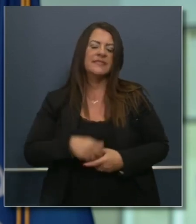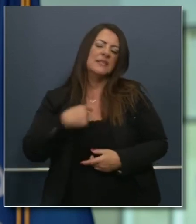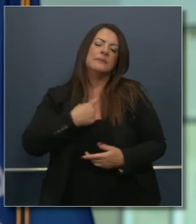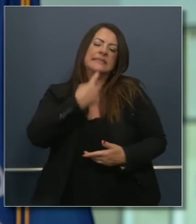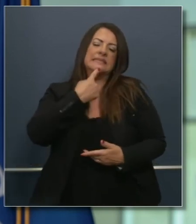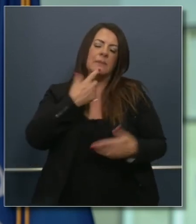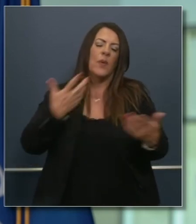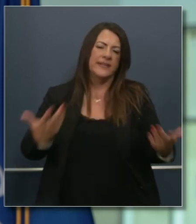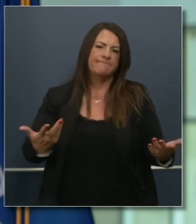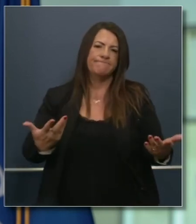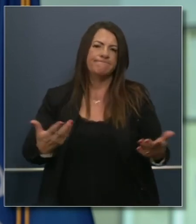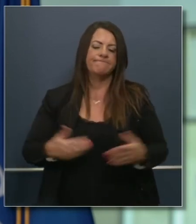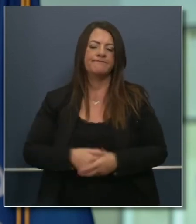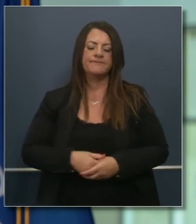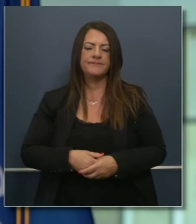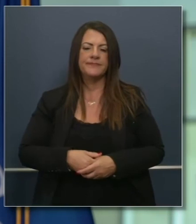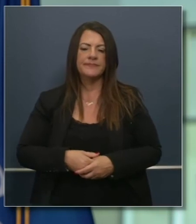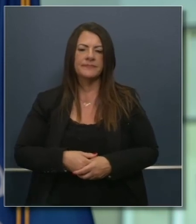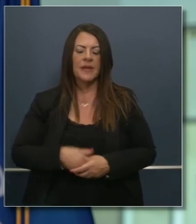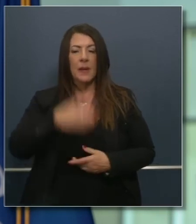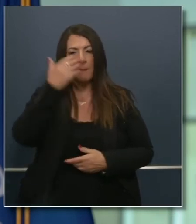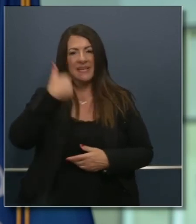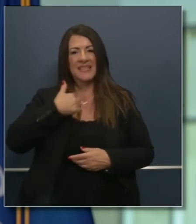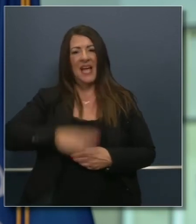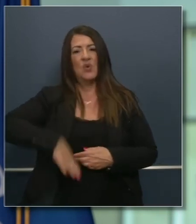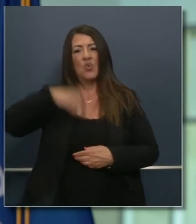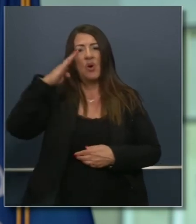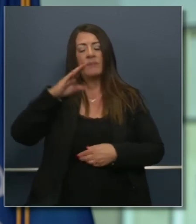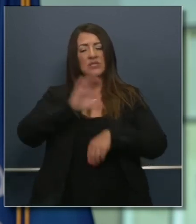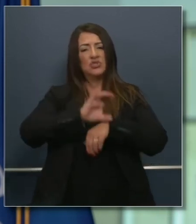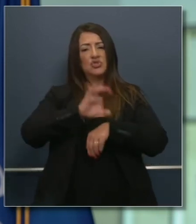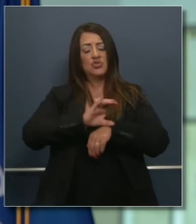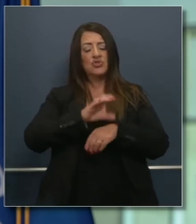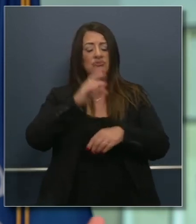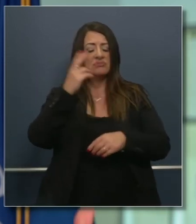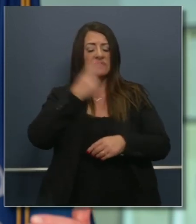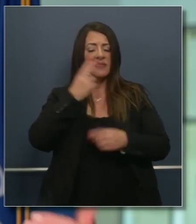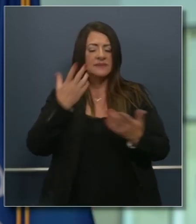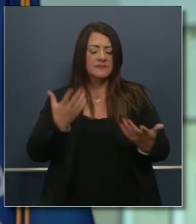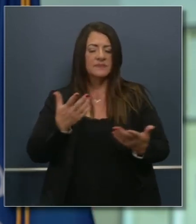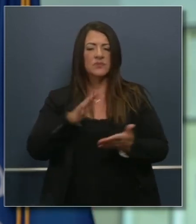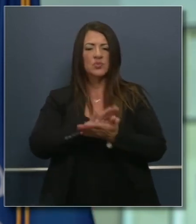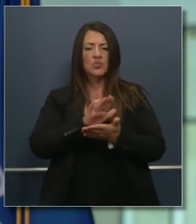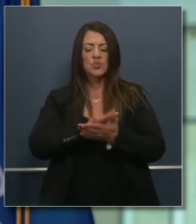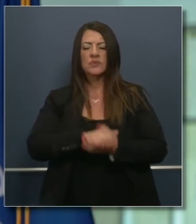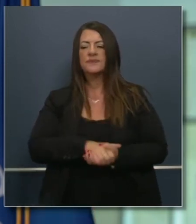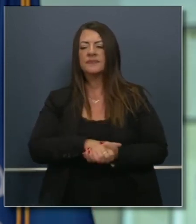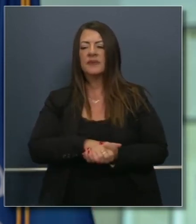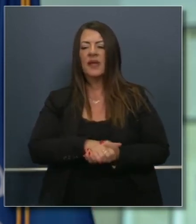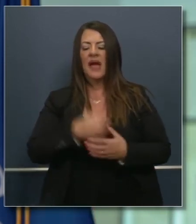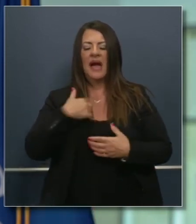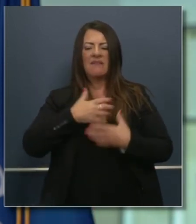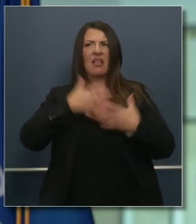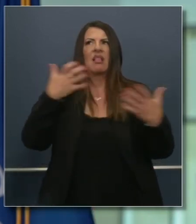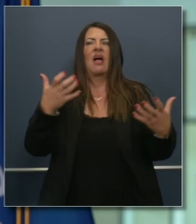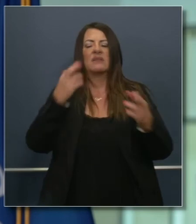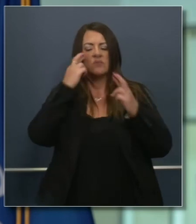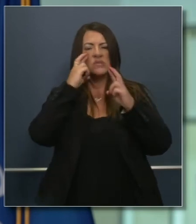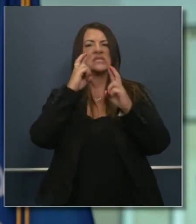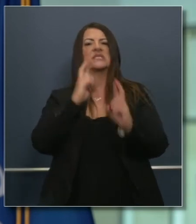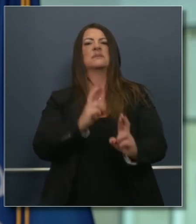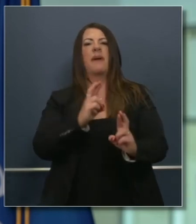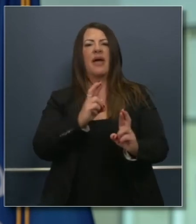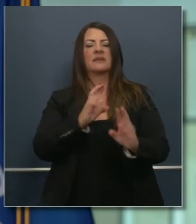disappointed in that, particularly someone who grew up in the church and has profound reverence, profound